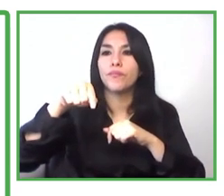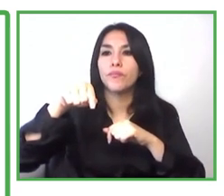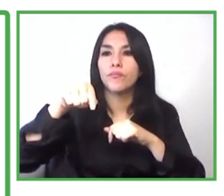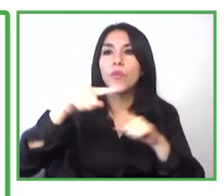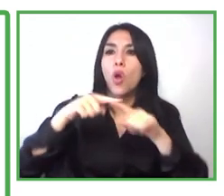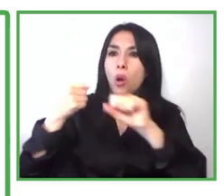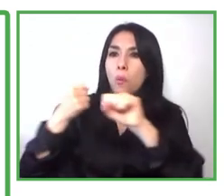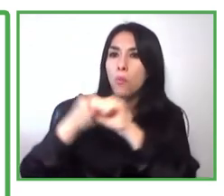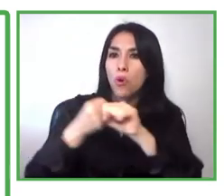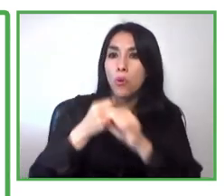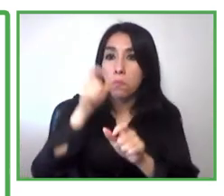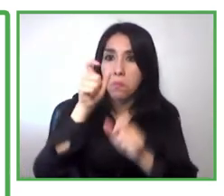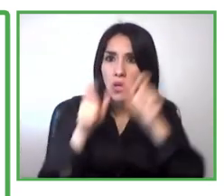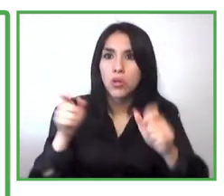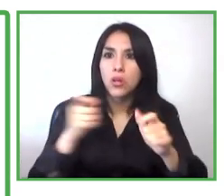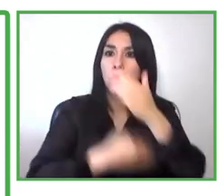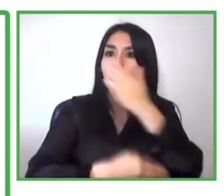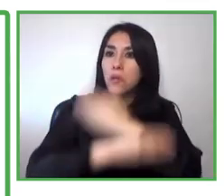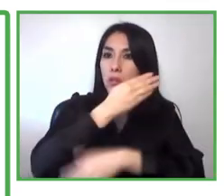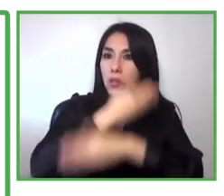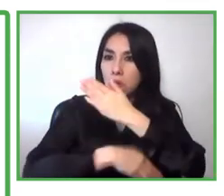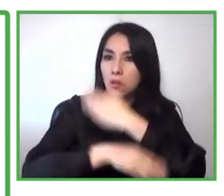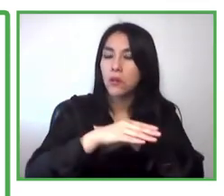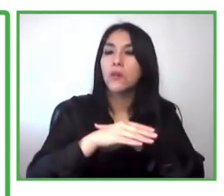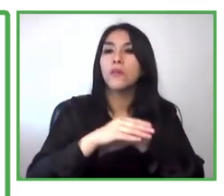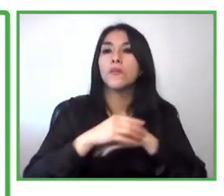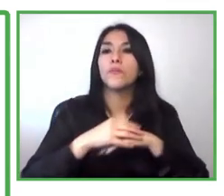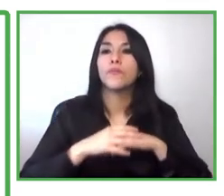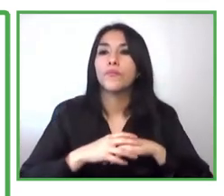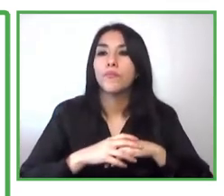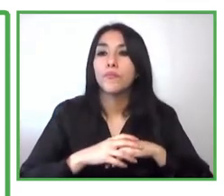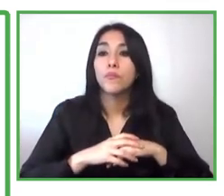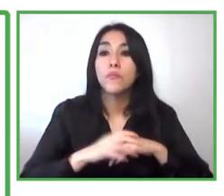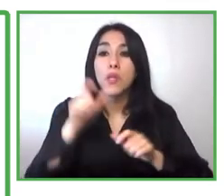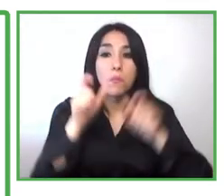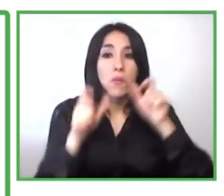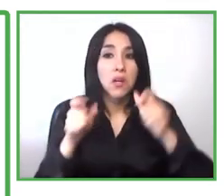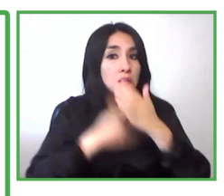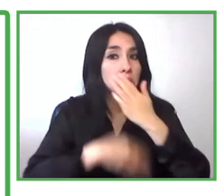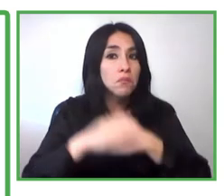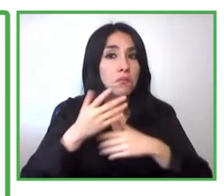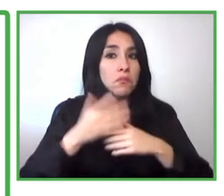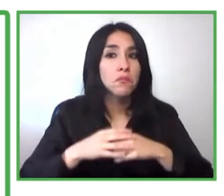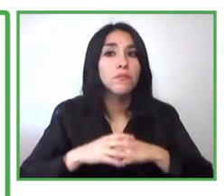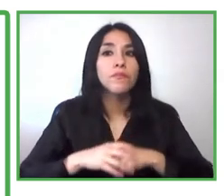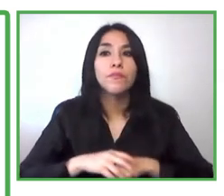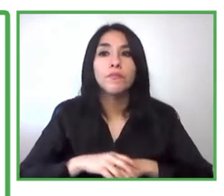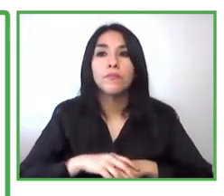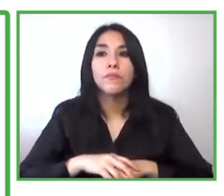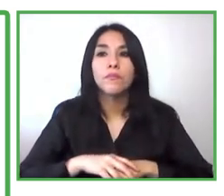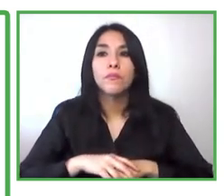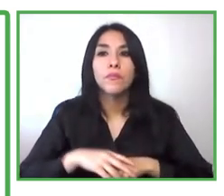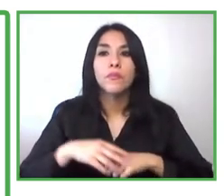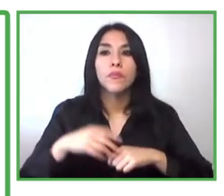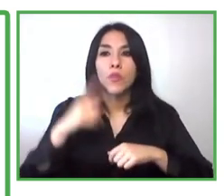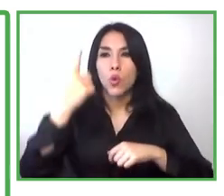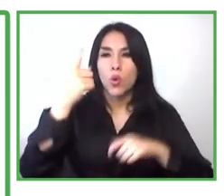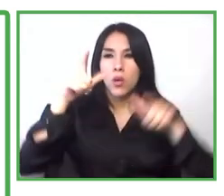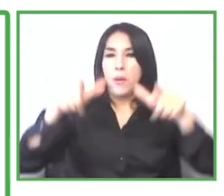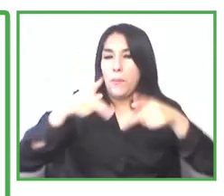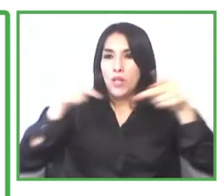the person the people with disability disability so sometimes the people with disability go to the office uh this